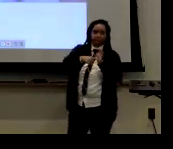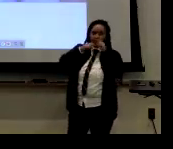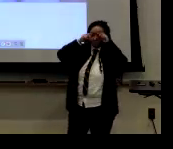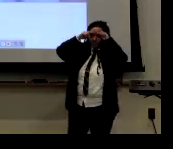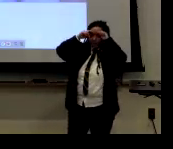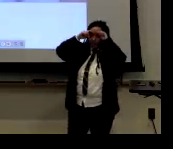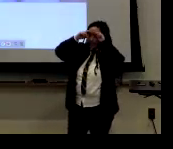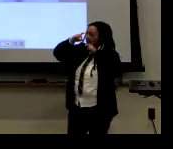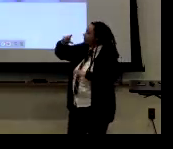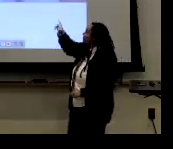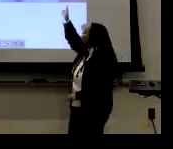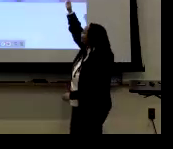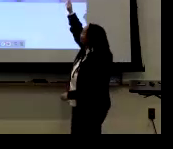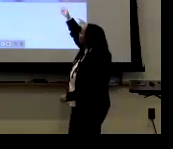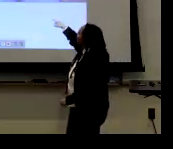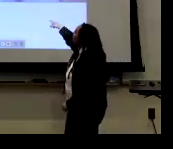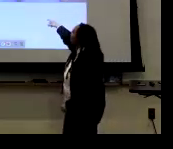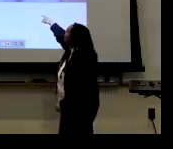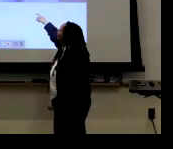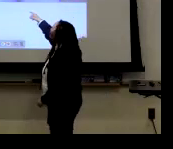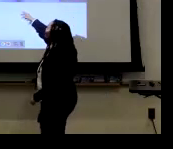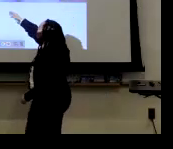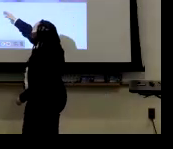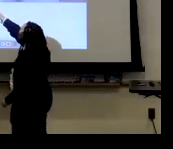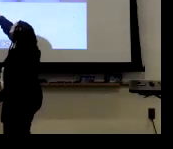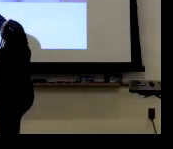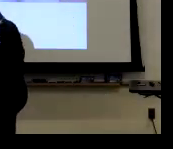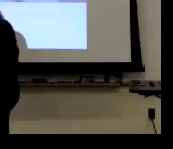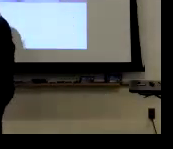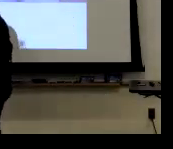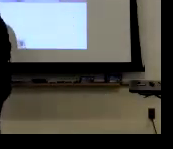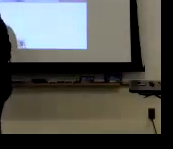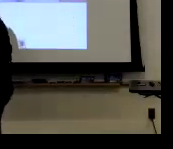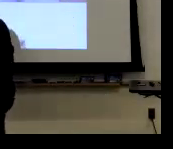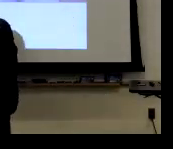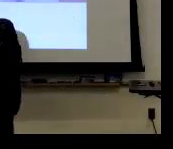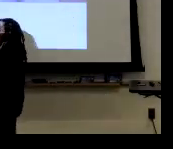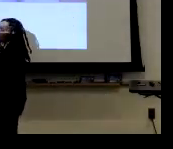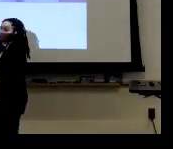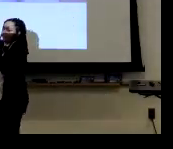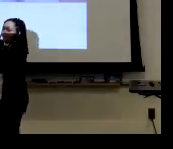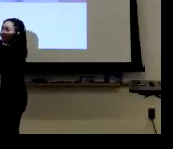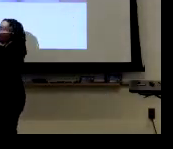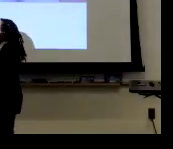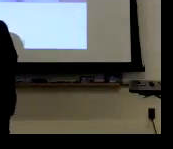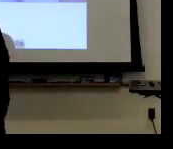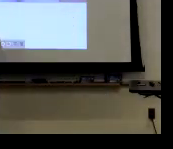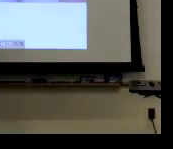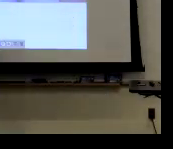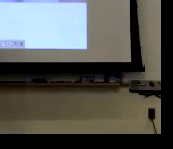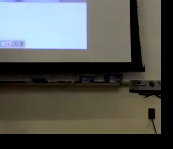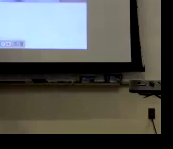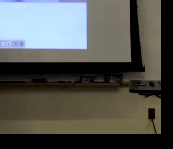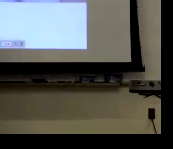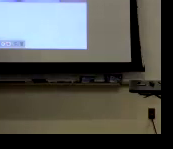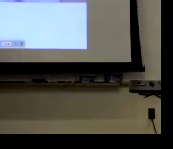So the facial expression shows the raised brows. And you see how the elbow is closer to the body.